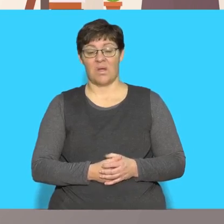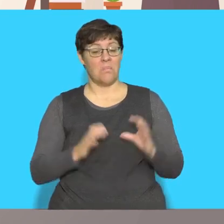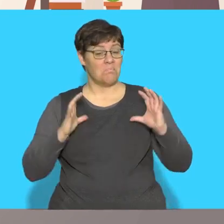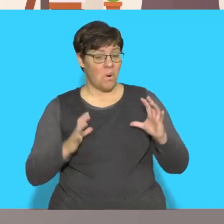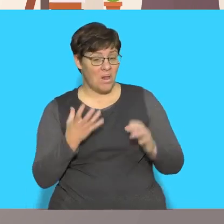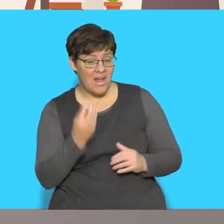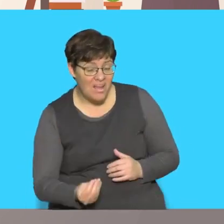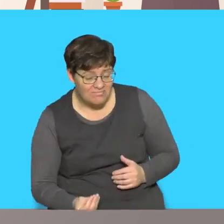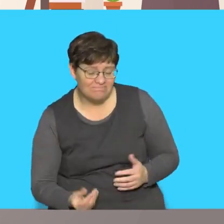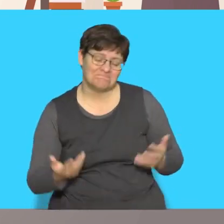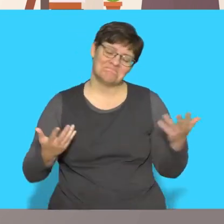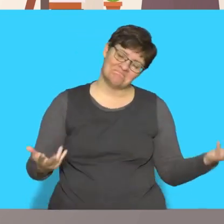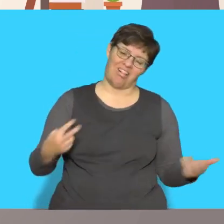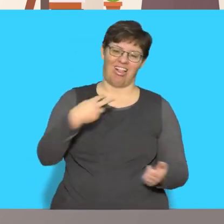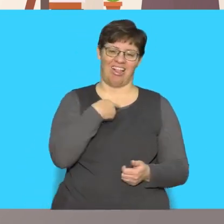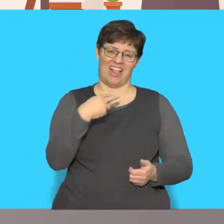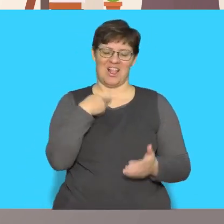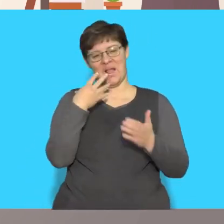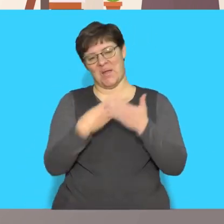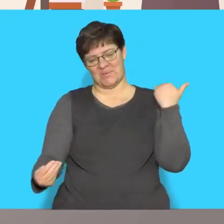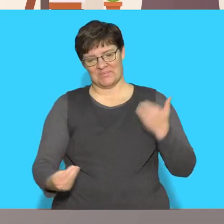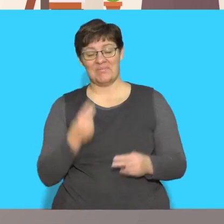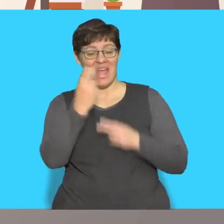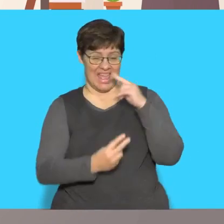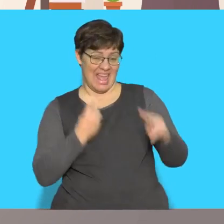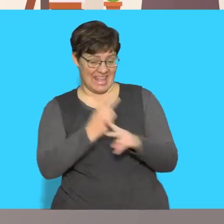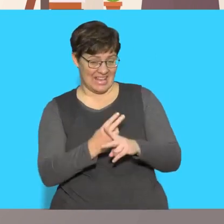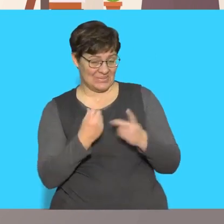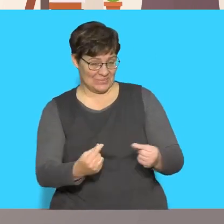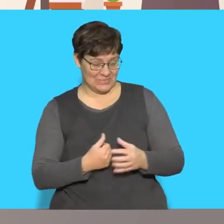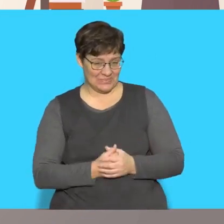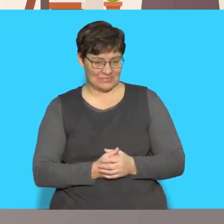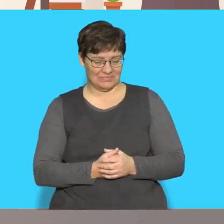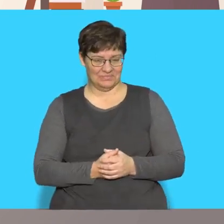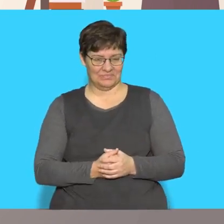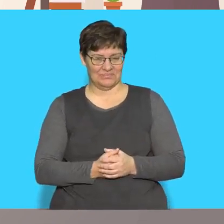If you are holding the ball, you are out. Let's begin again.